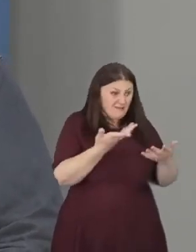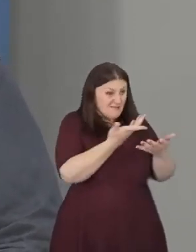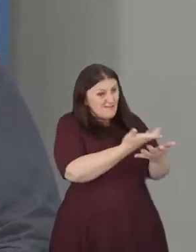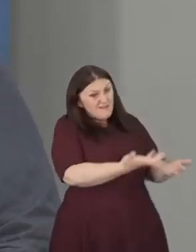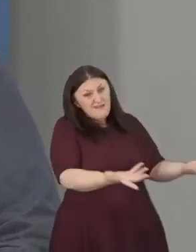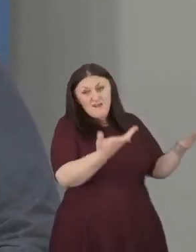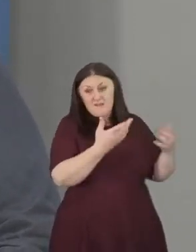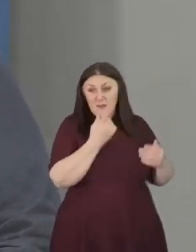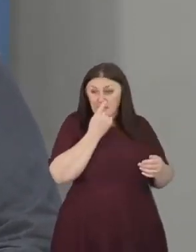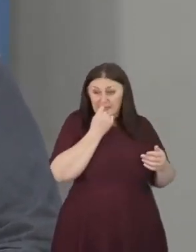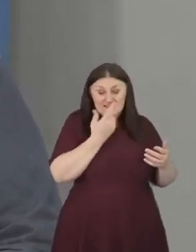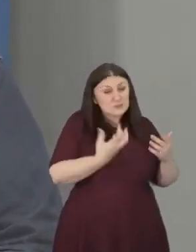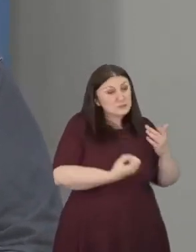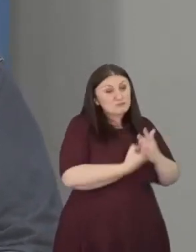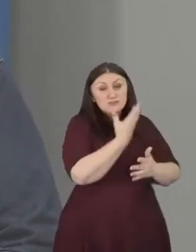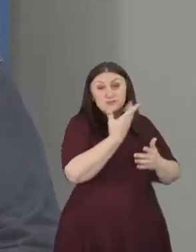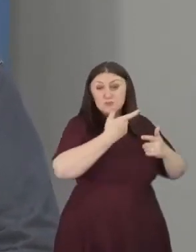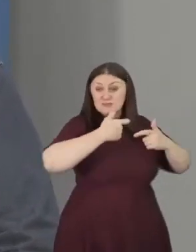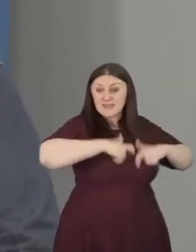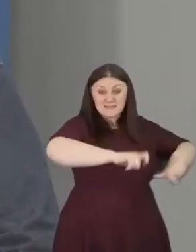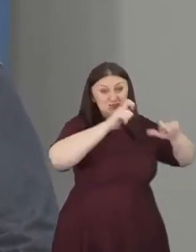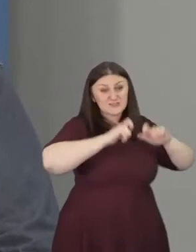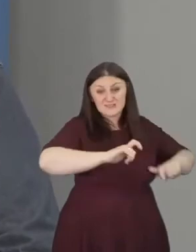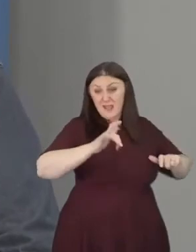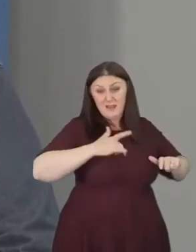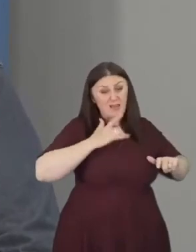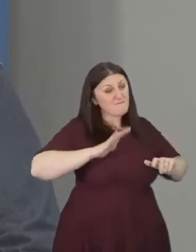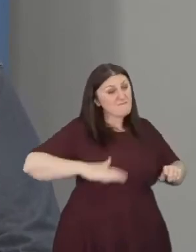for us all, not just humanity.